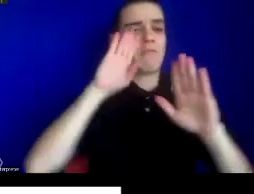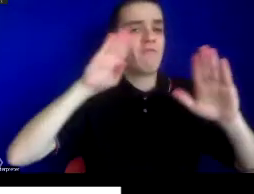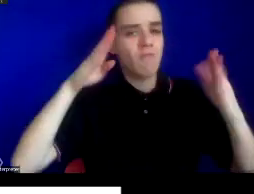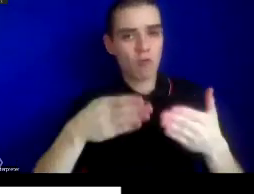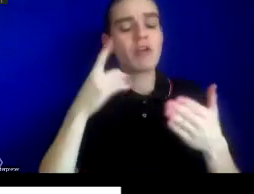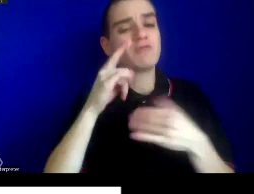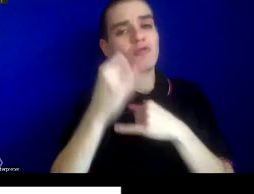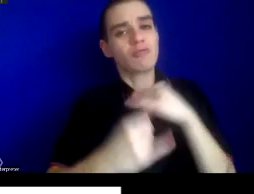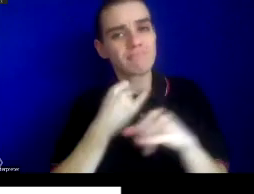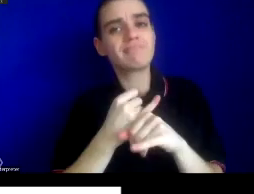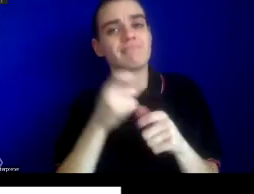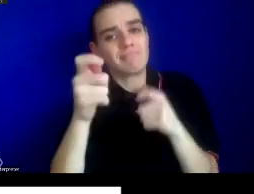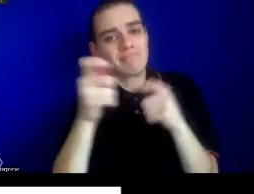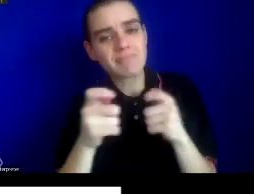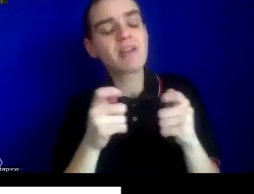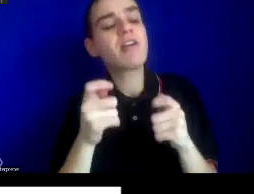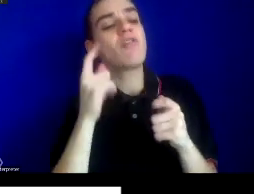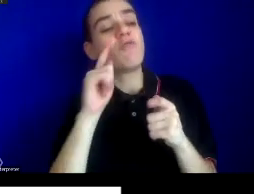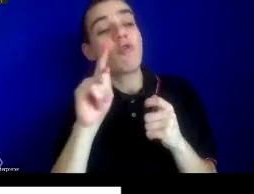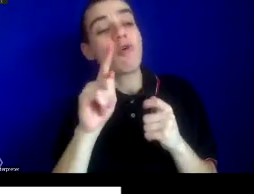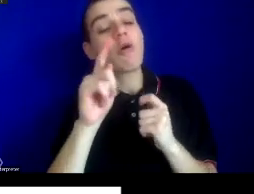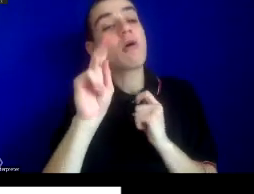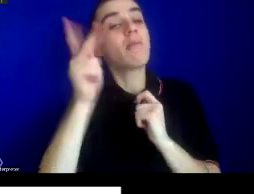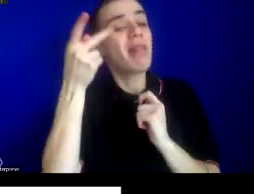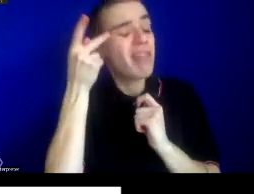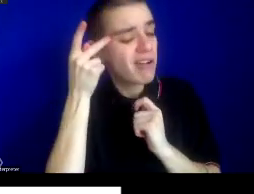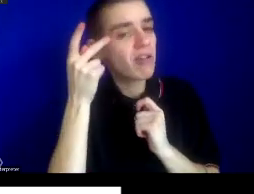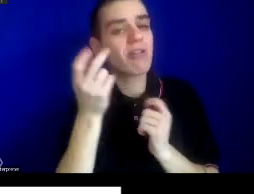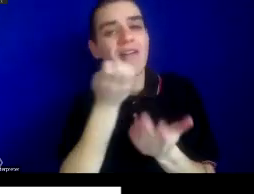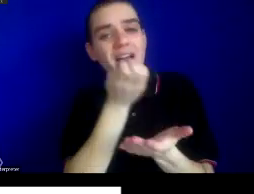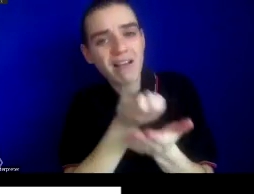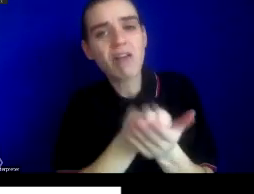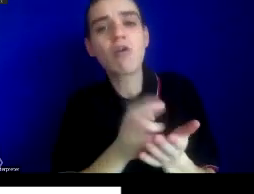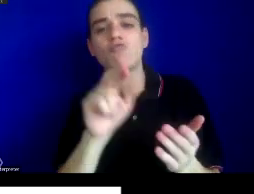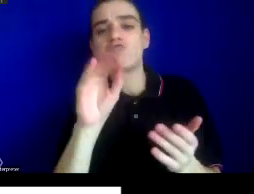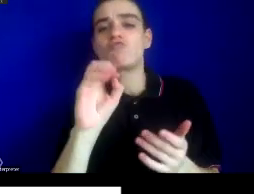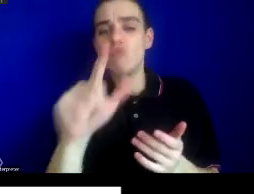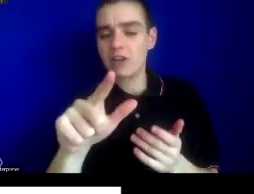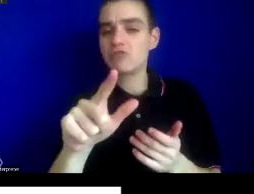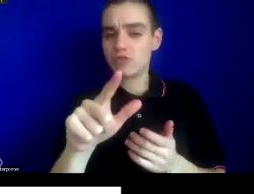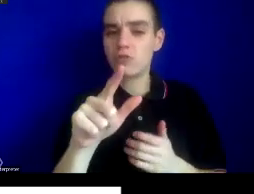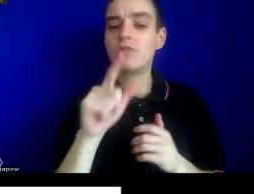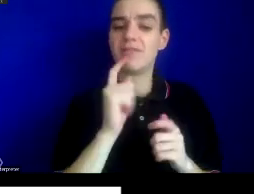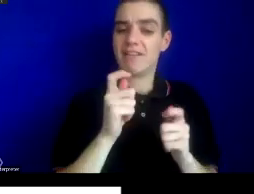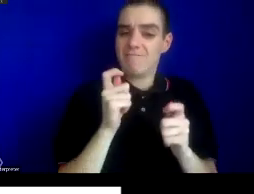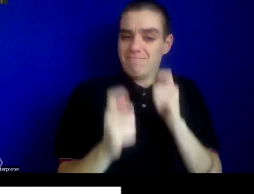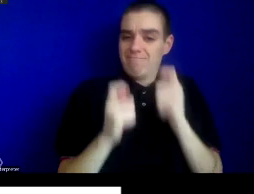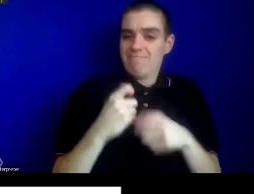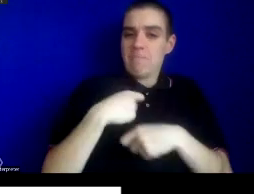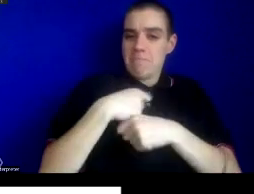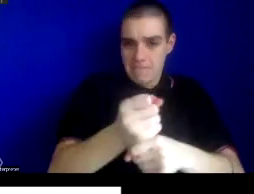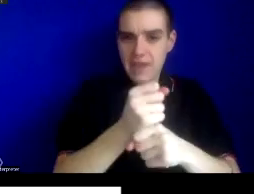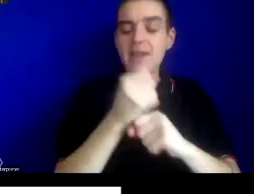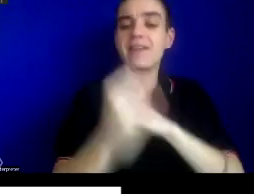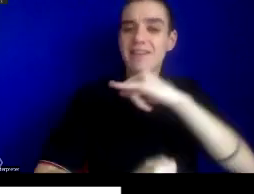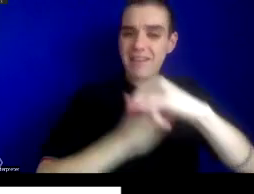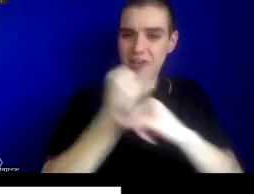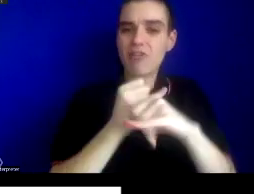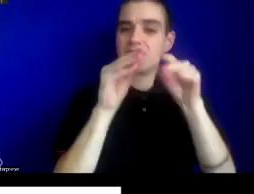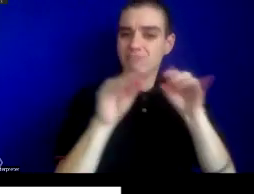as well as the political, economic, and racial ideologies that have shaped international coordination to stop pandemic spread.